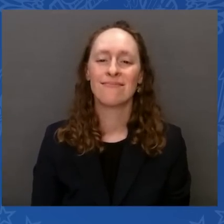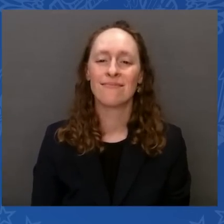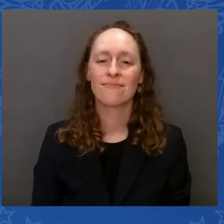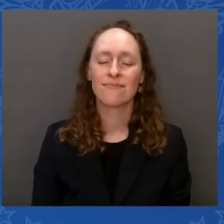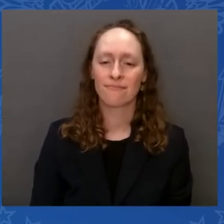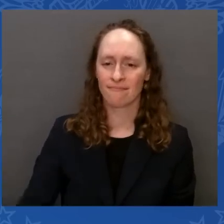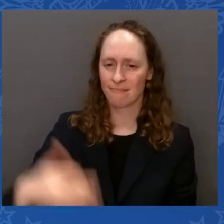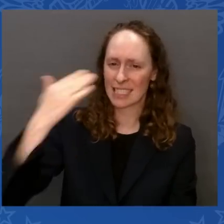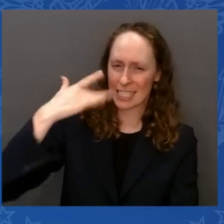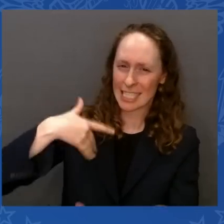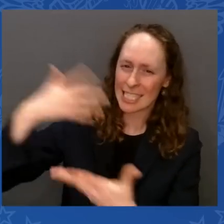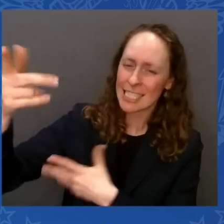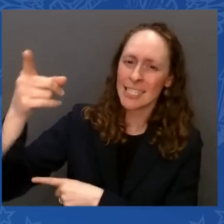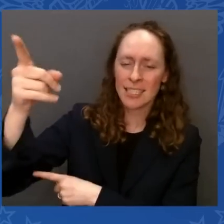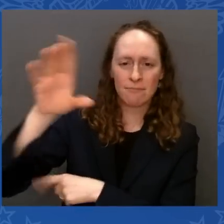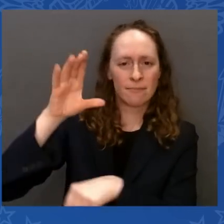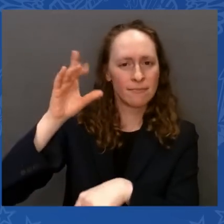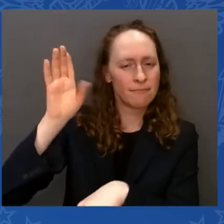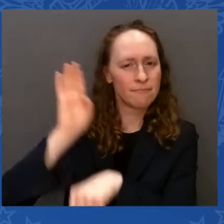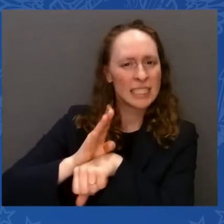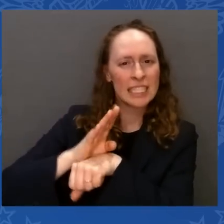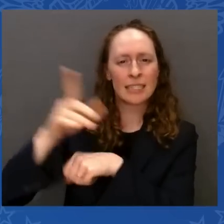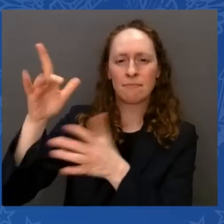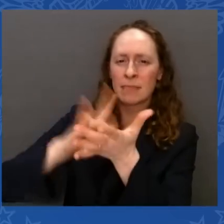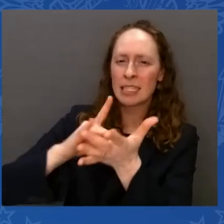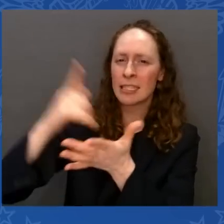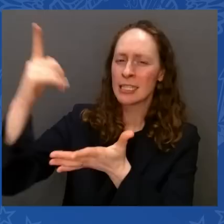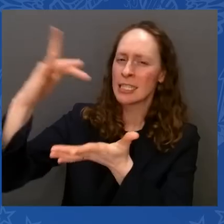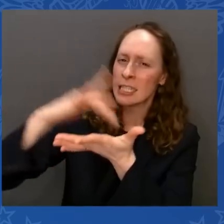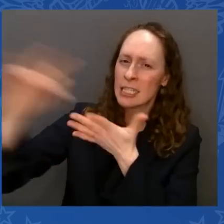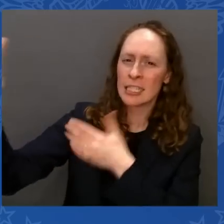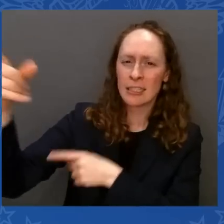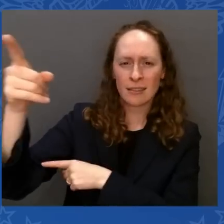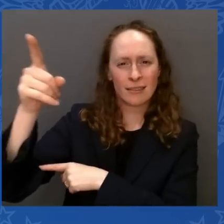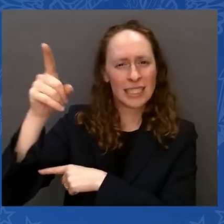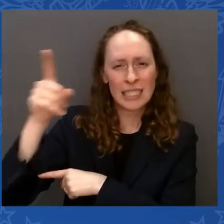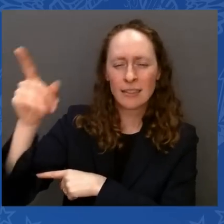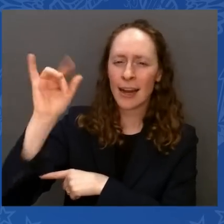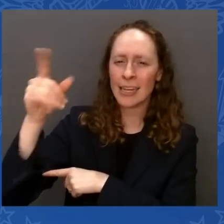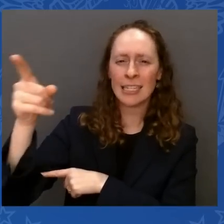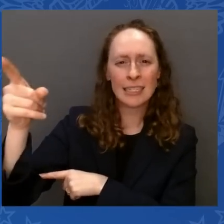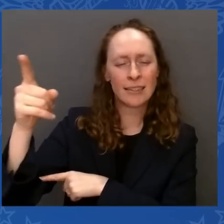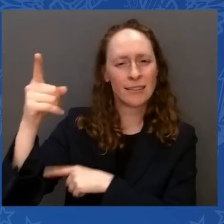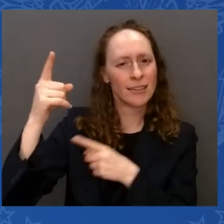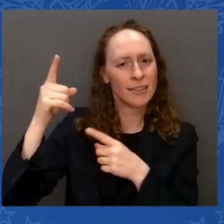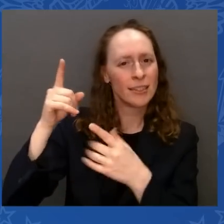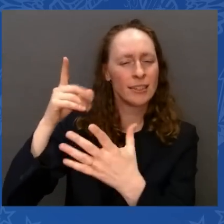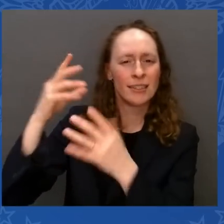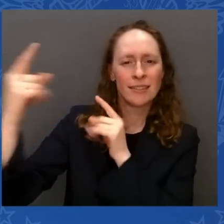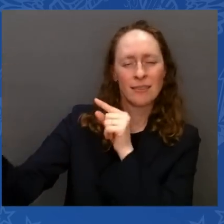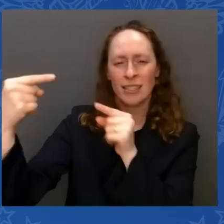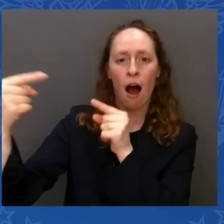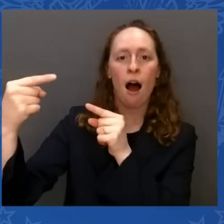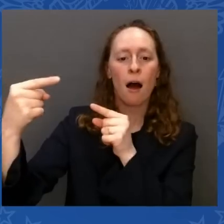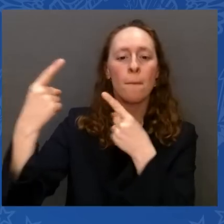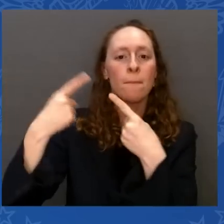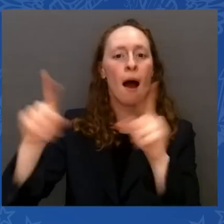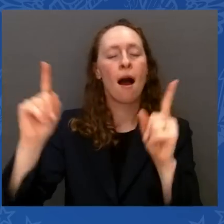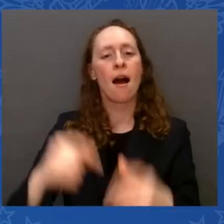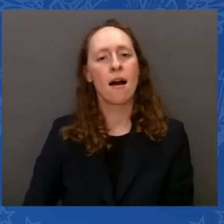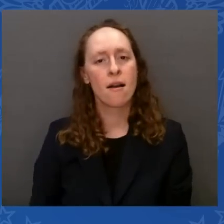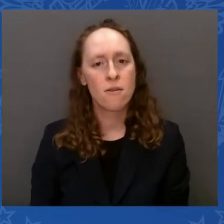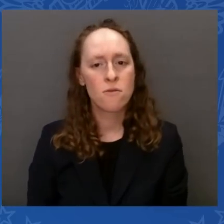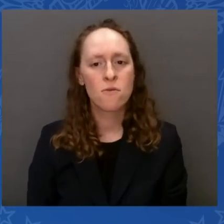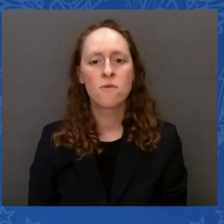So many of them. So many. Now, so many people get insulin. But guess what? Instead of 400 to 500 bucks a month, they're going to pay